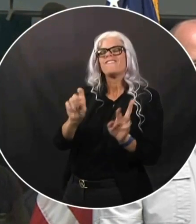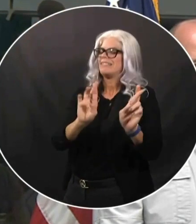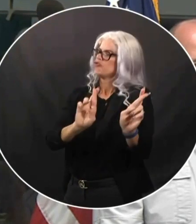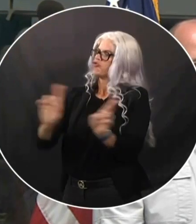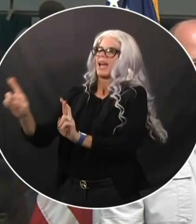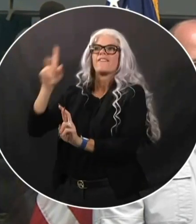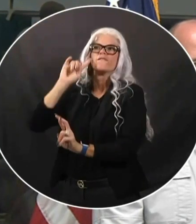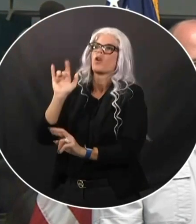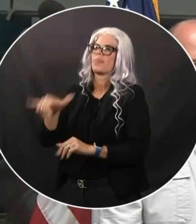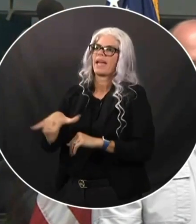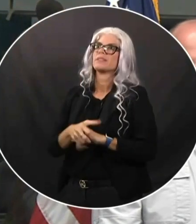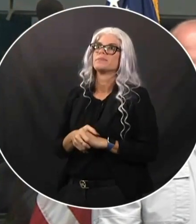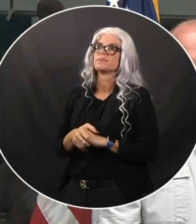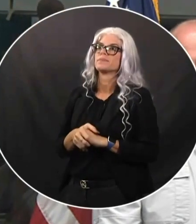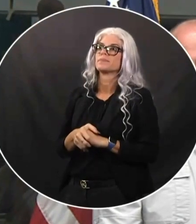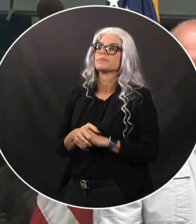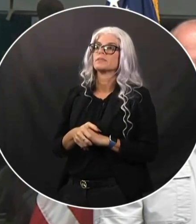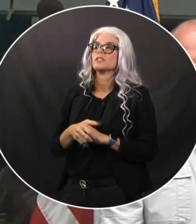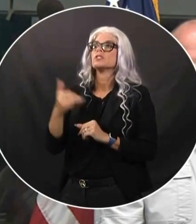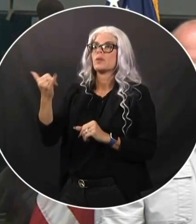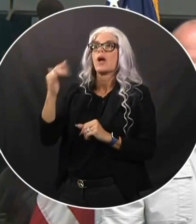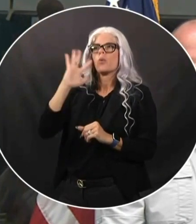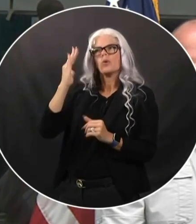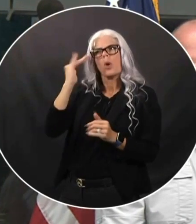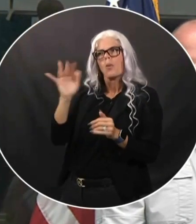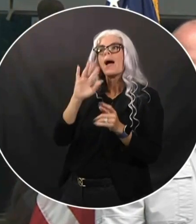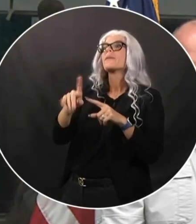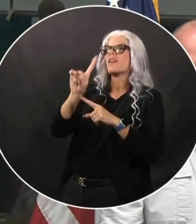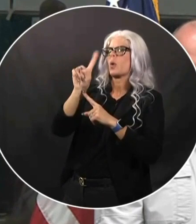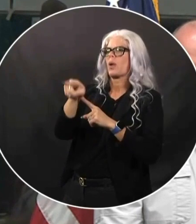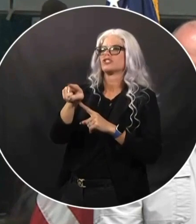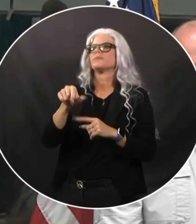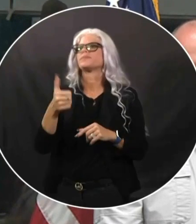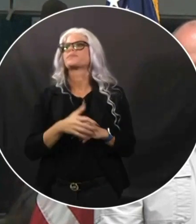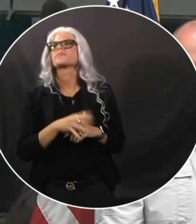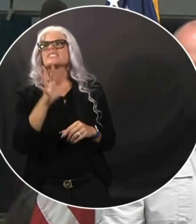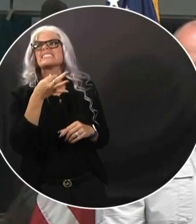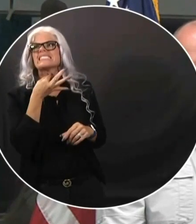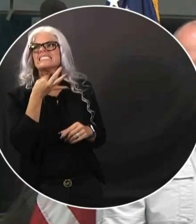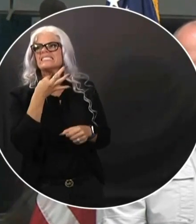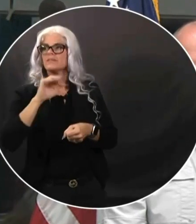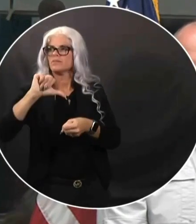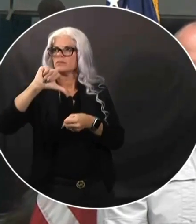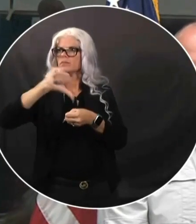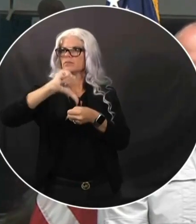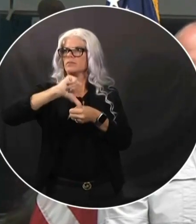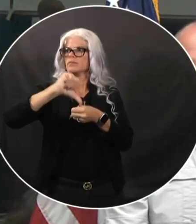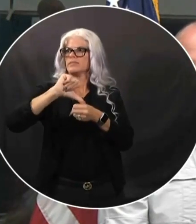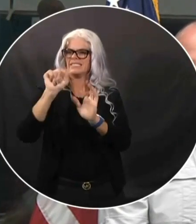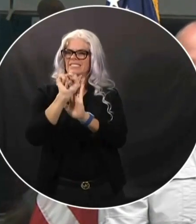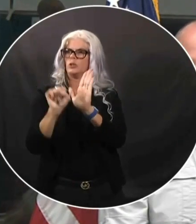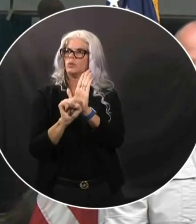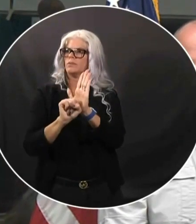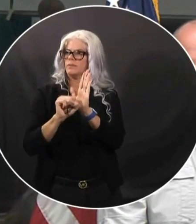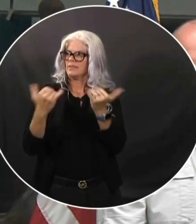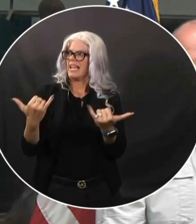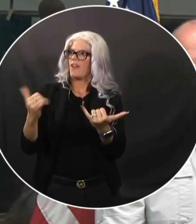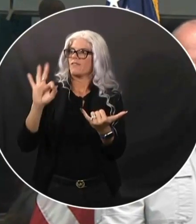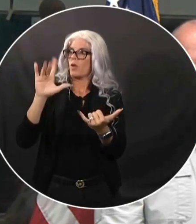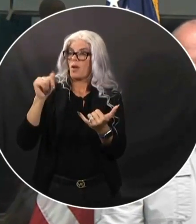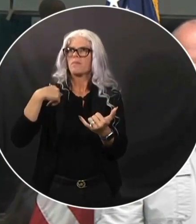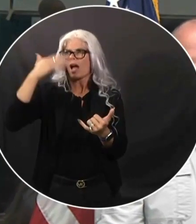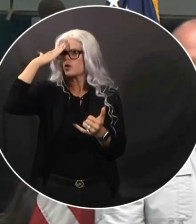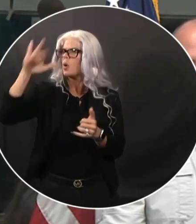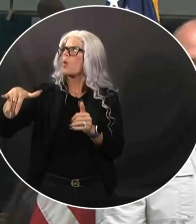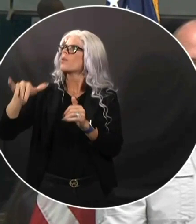that will happen. How are we feeling about the fuel situation in the state? Because I know there are some parts of Tampa that are concerned that gas stations are already running out.